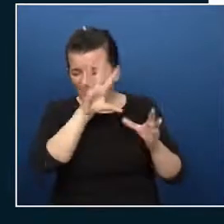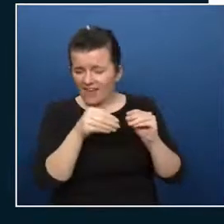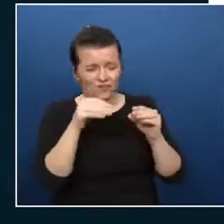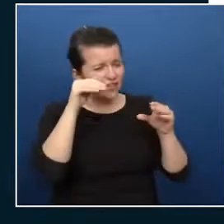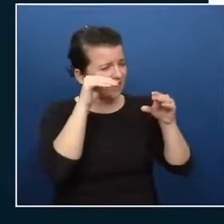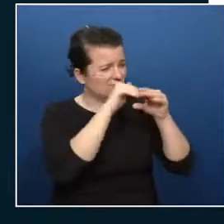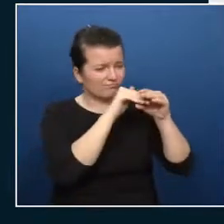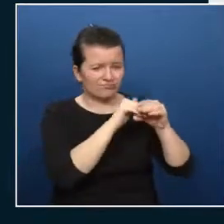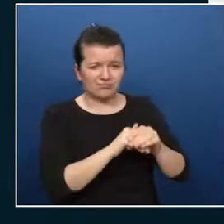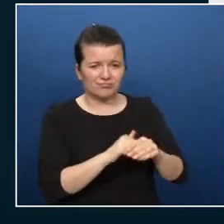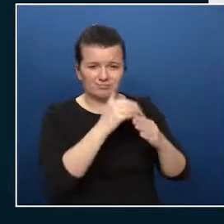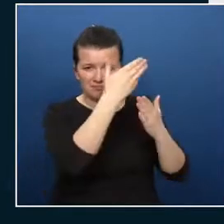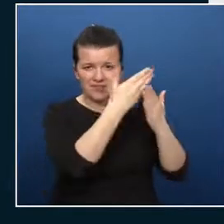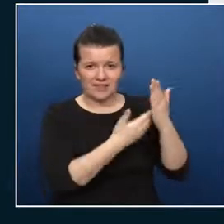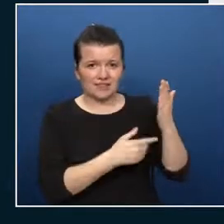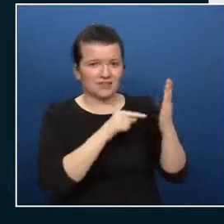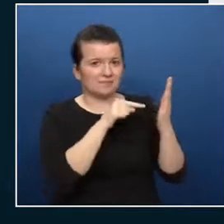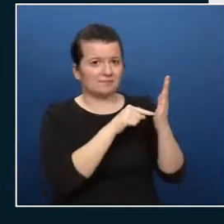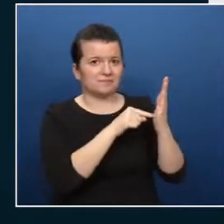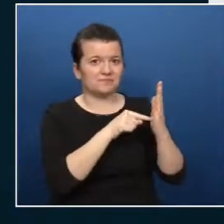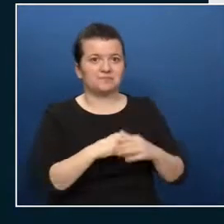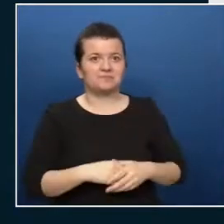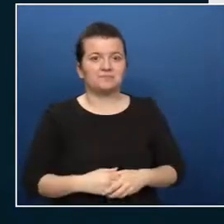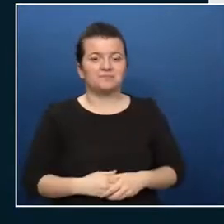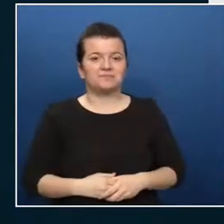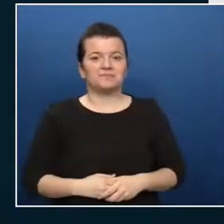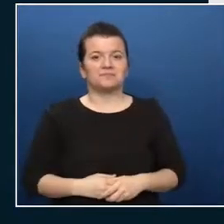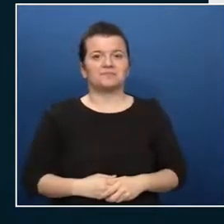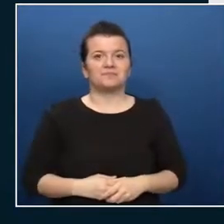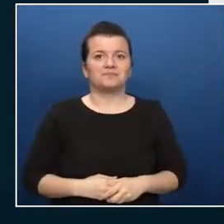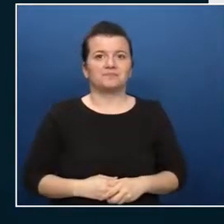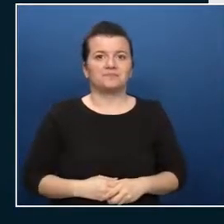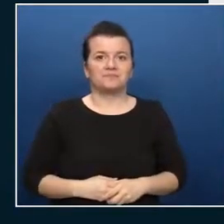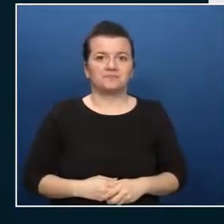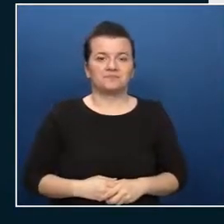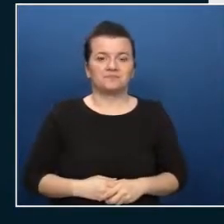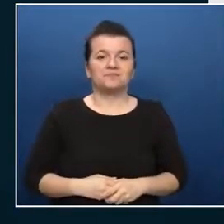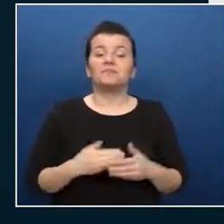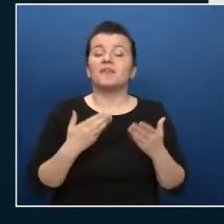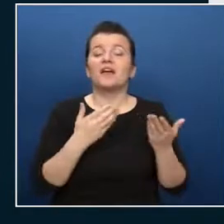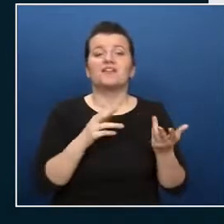so and that being said let's switch back to